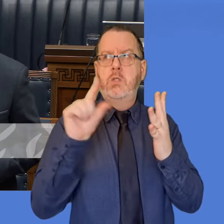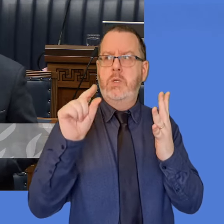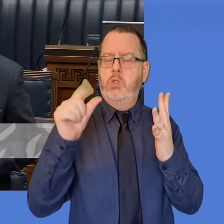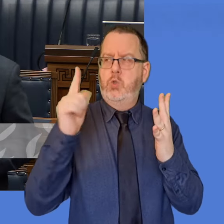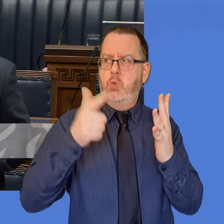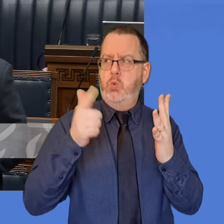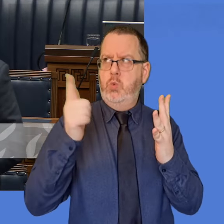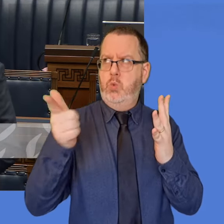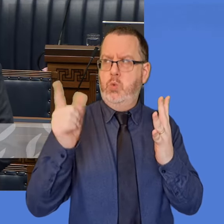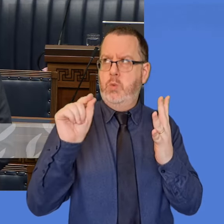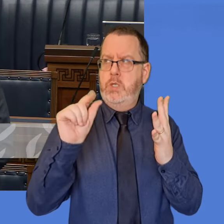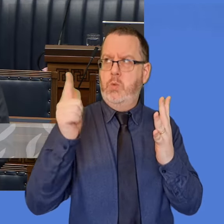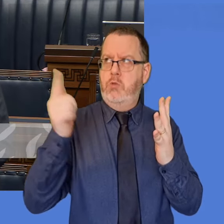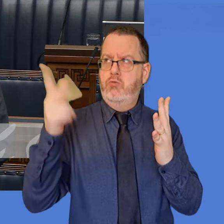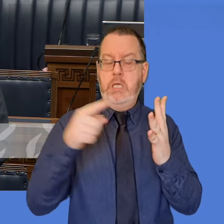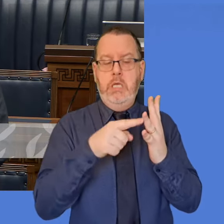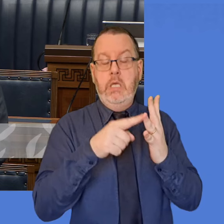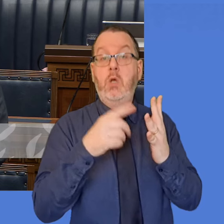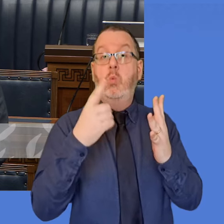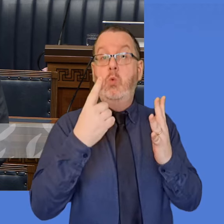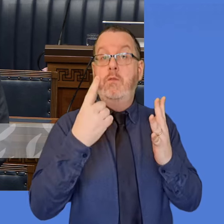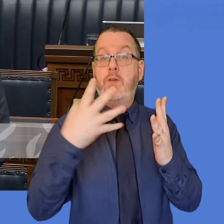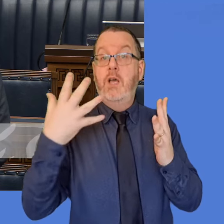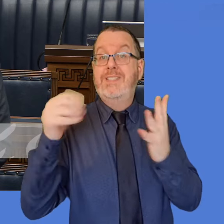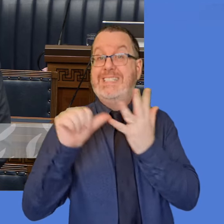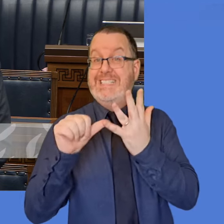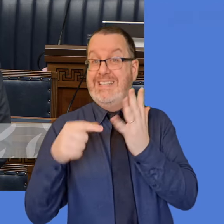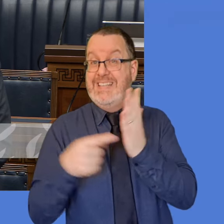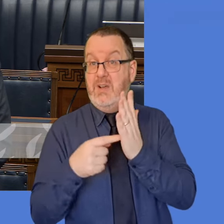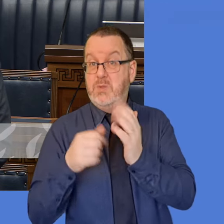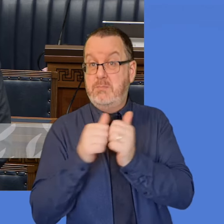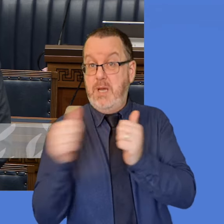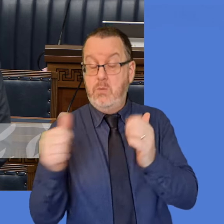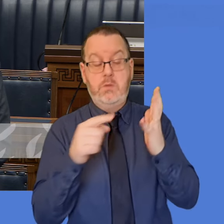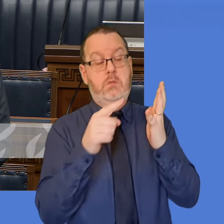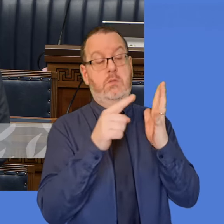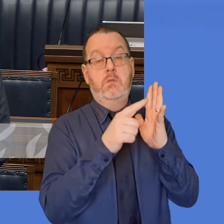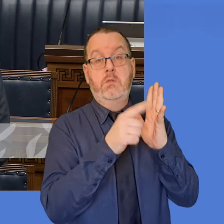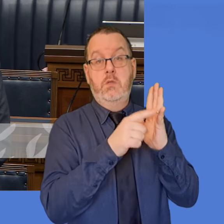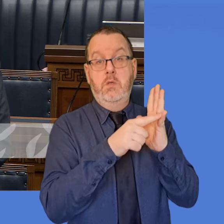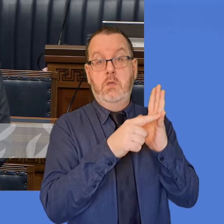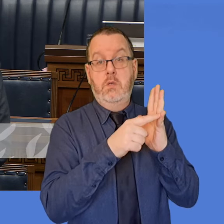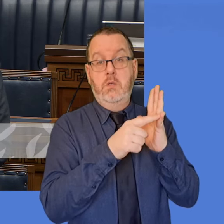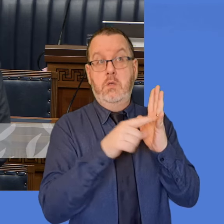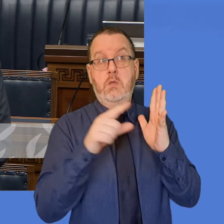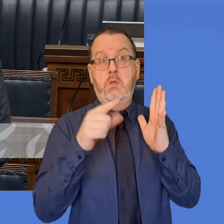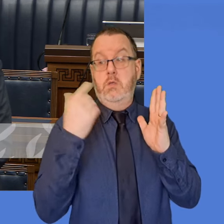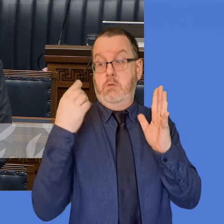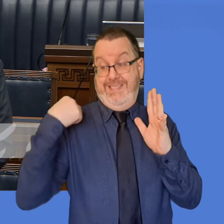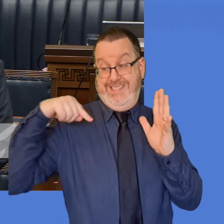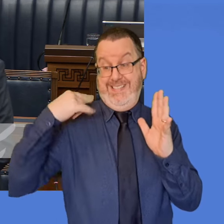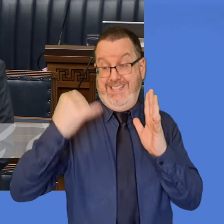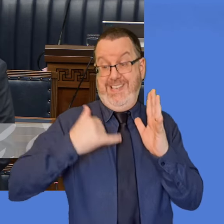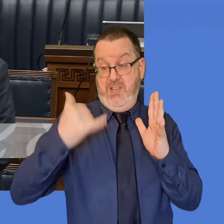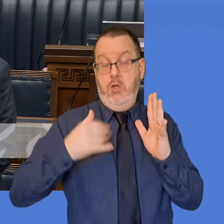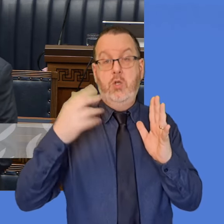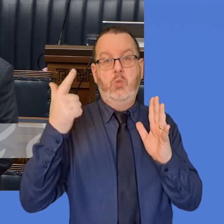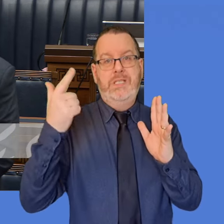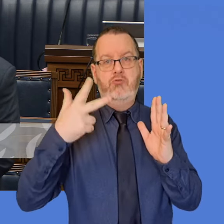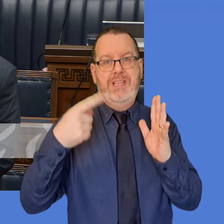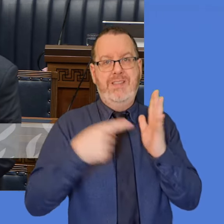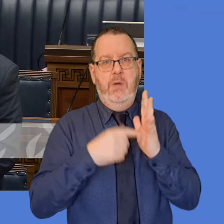,000, £23,000 was £156,000 and the year after that was £23,000.